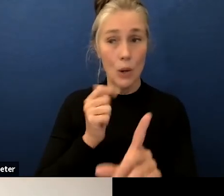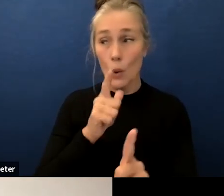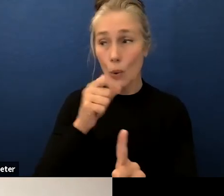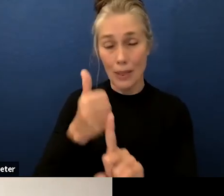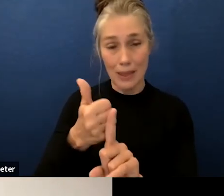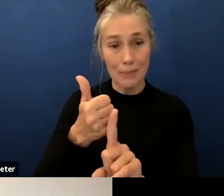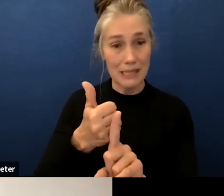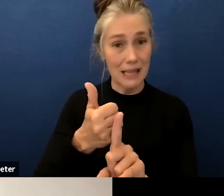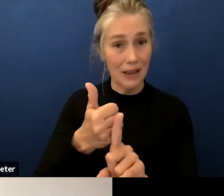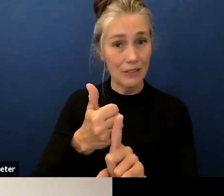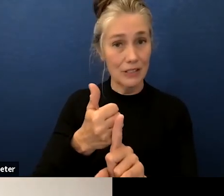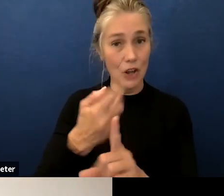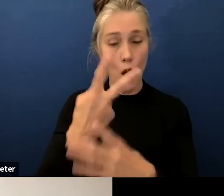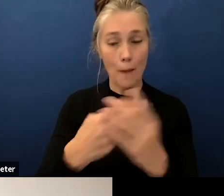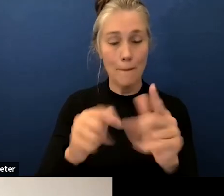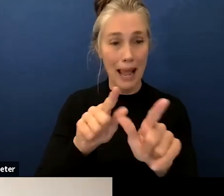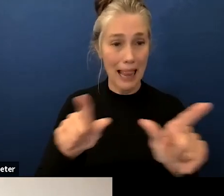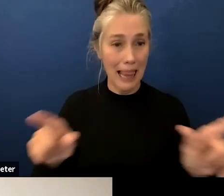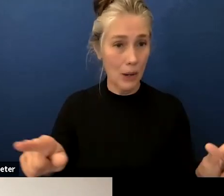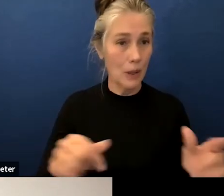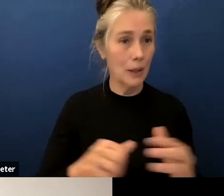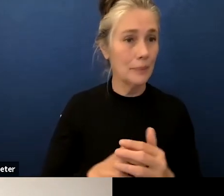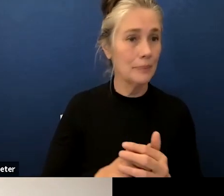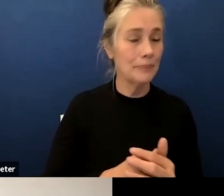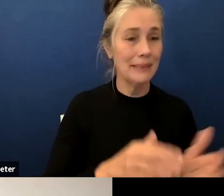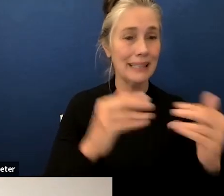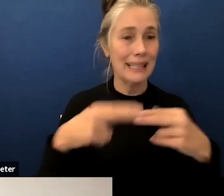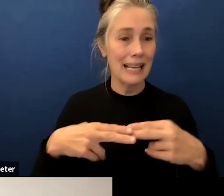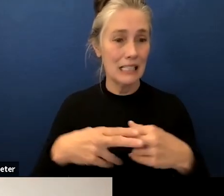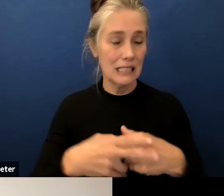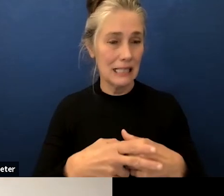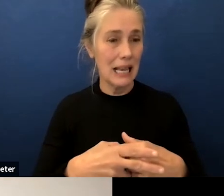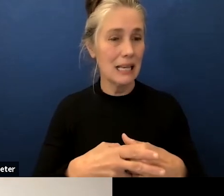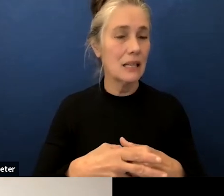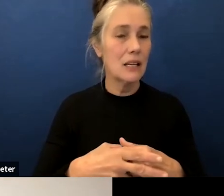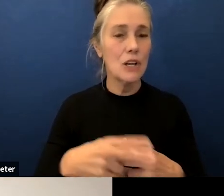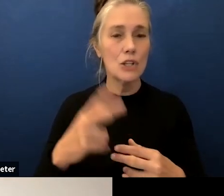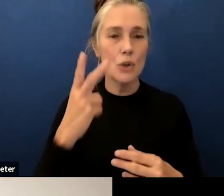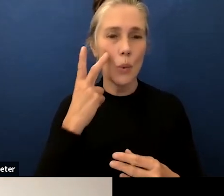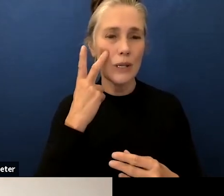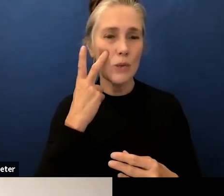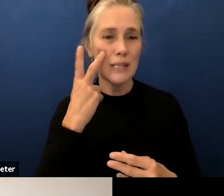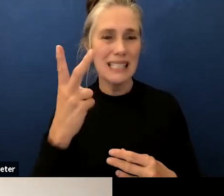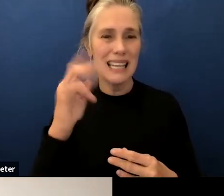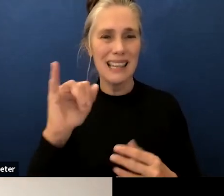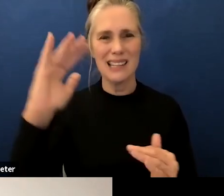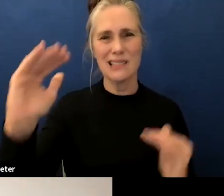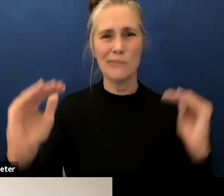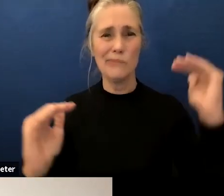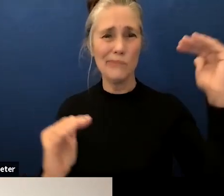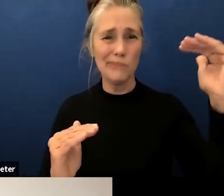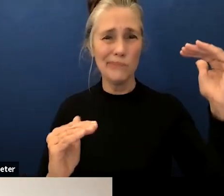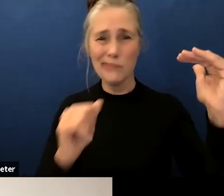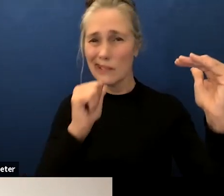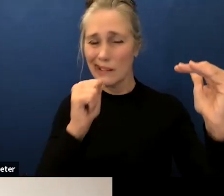so moving on from significant disproportionality i want to talk about